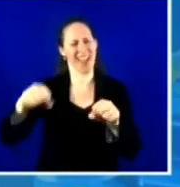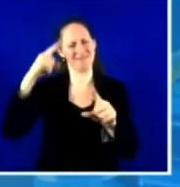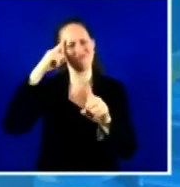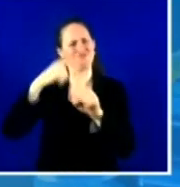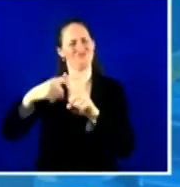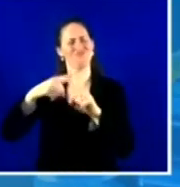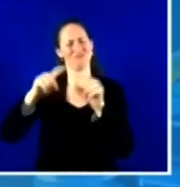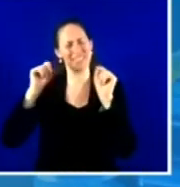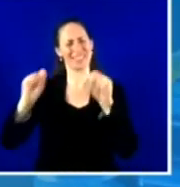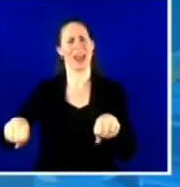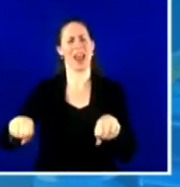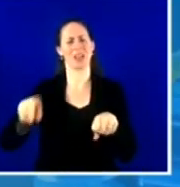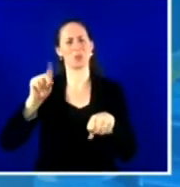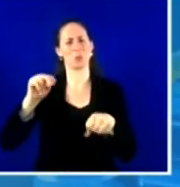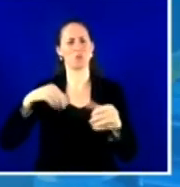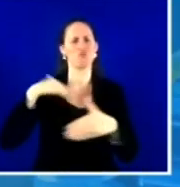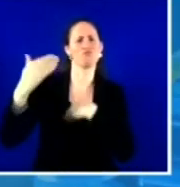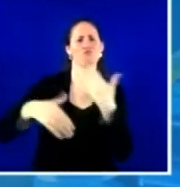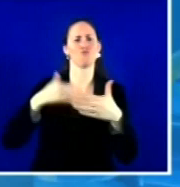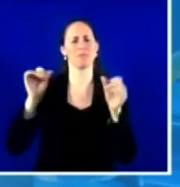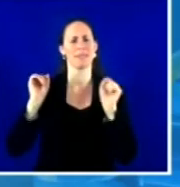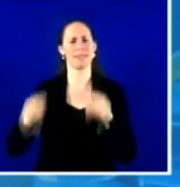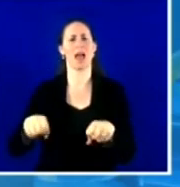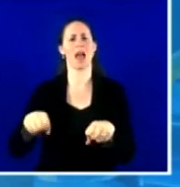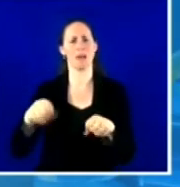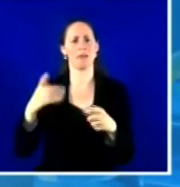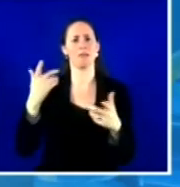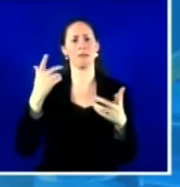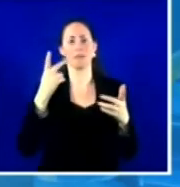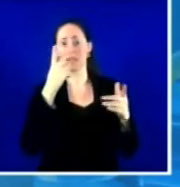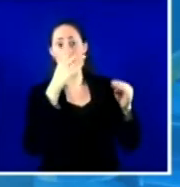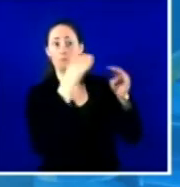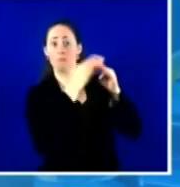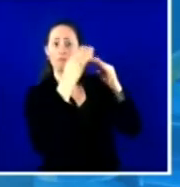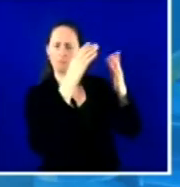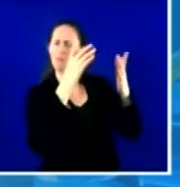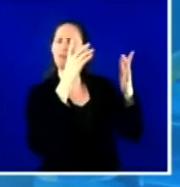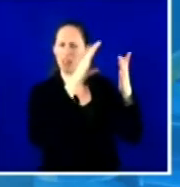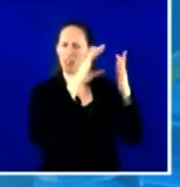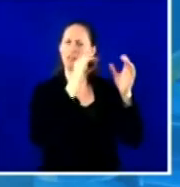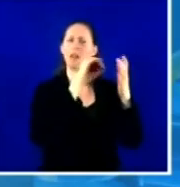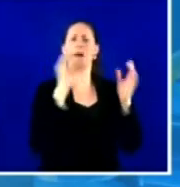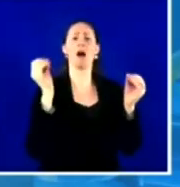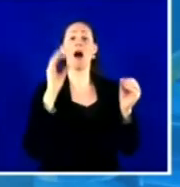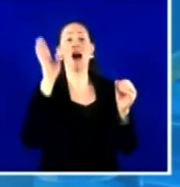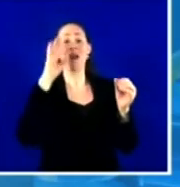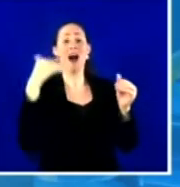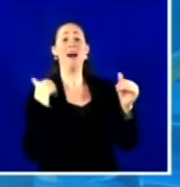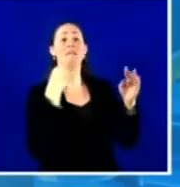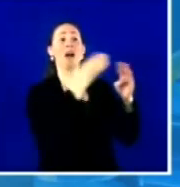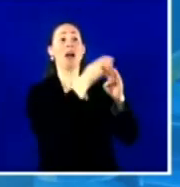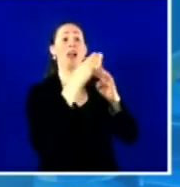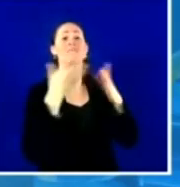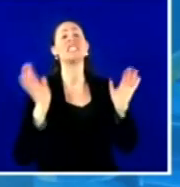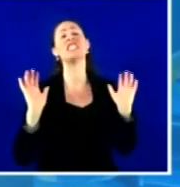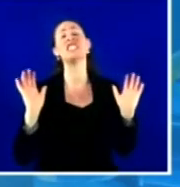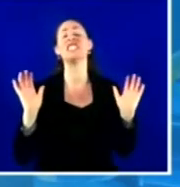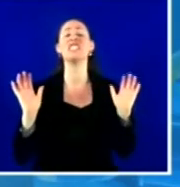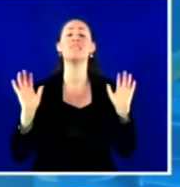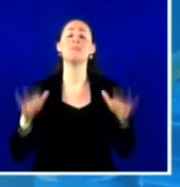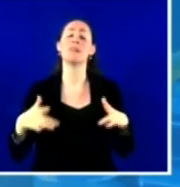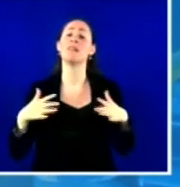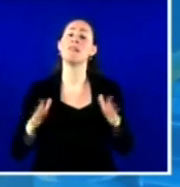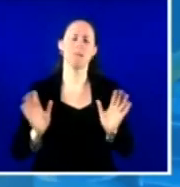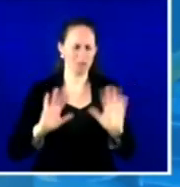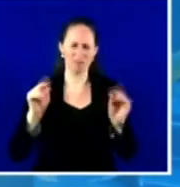for addressing obstacles, even if it feels like those might be beyond your control. We had to just get past our